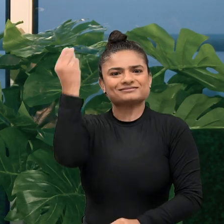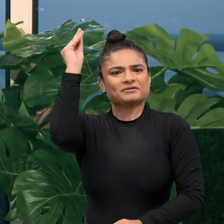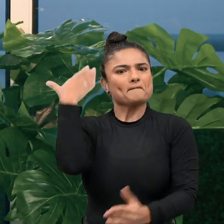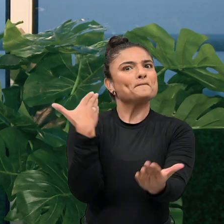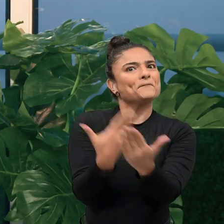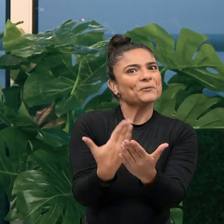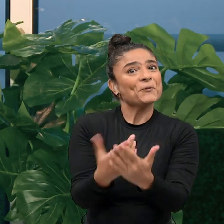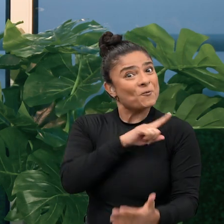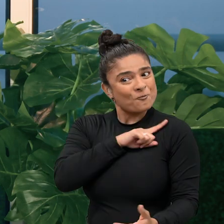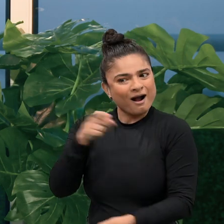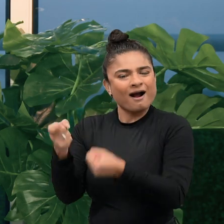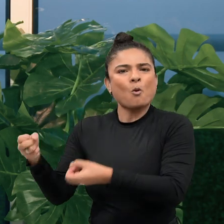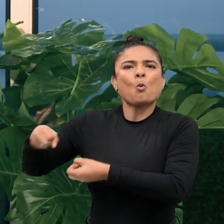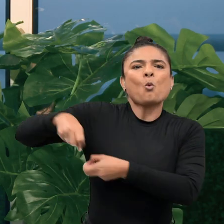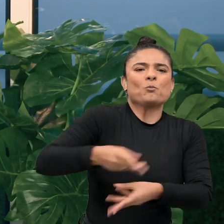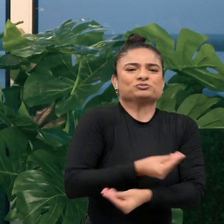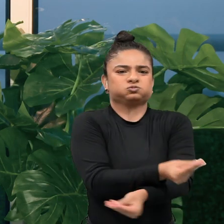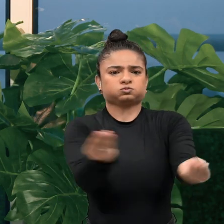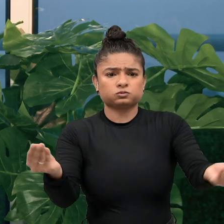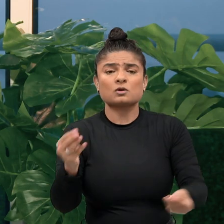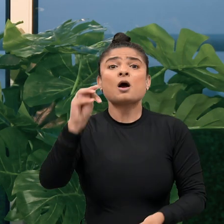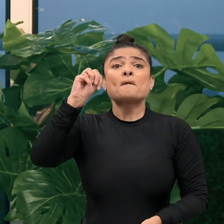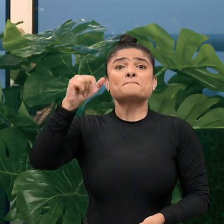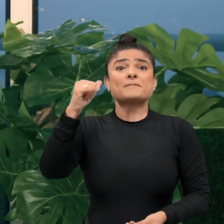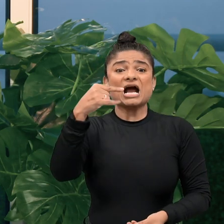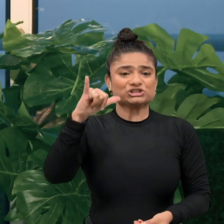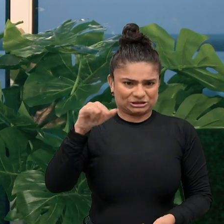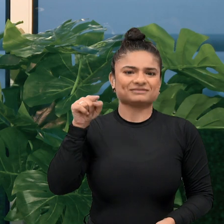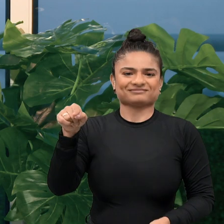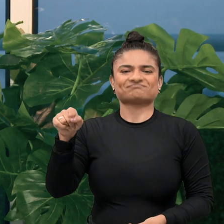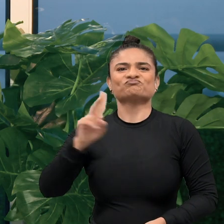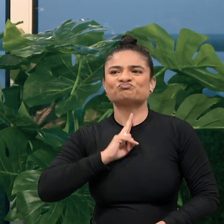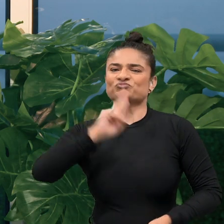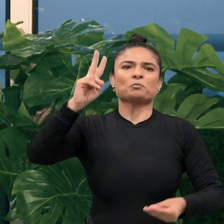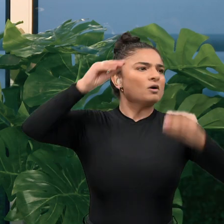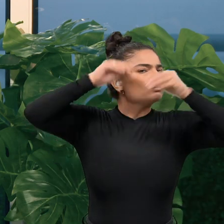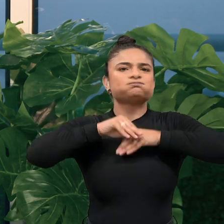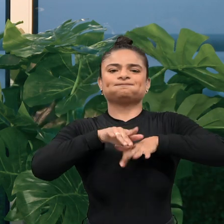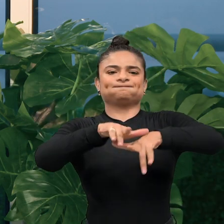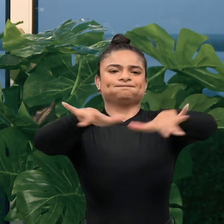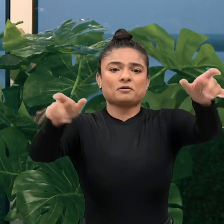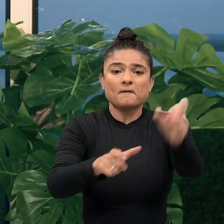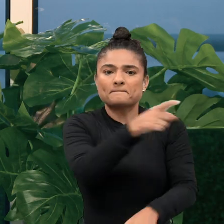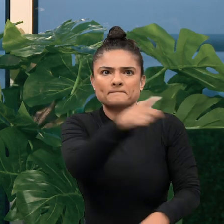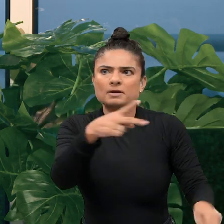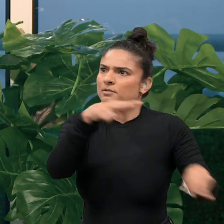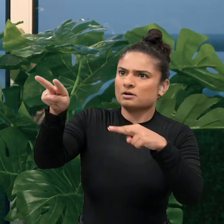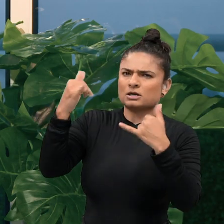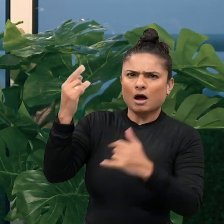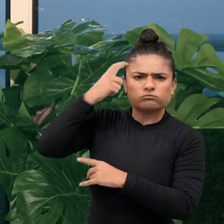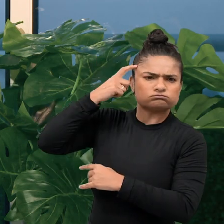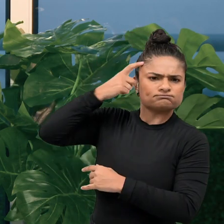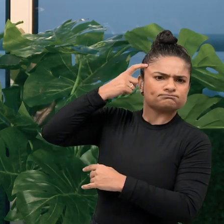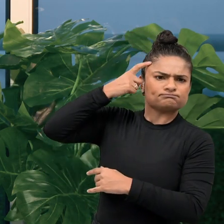neem en so doende hul eie rei bewys te kry. Magic Nghuashu is a well-known voice on our airwaves and has become the